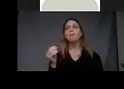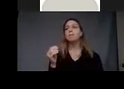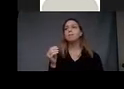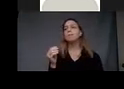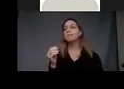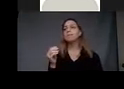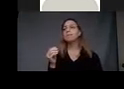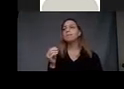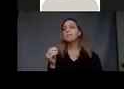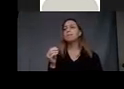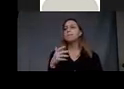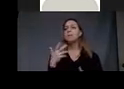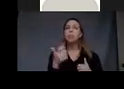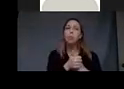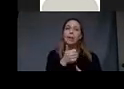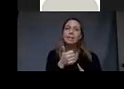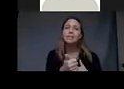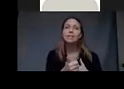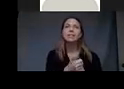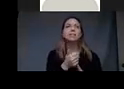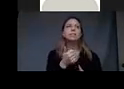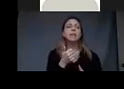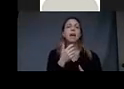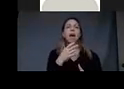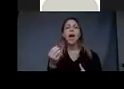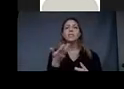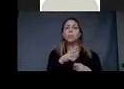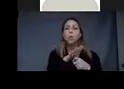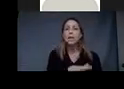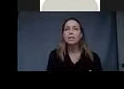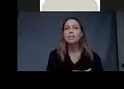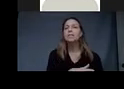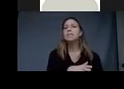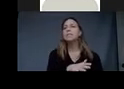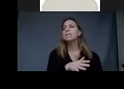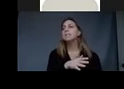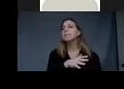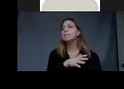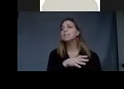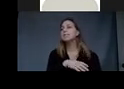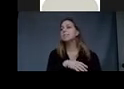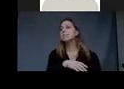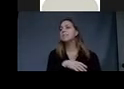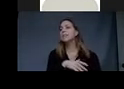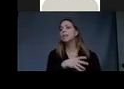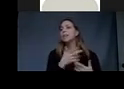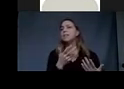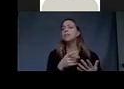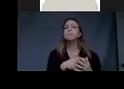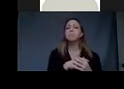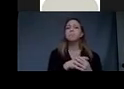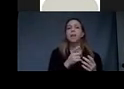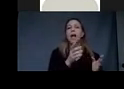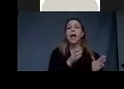threatened and oppressed. Um, and then we